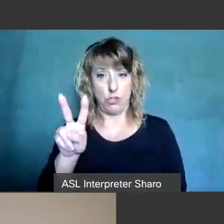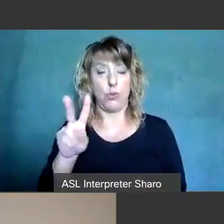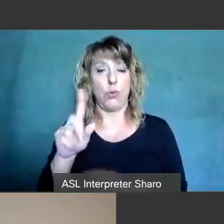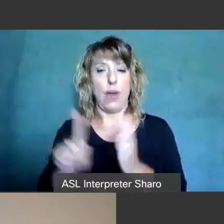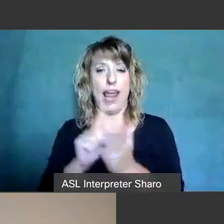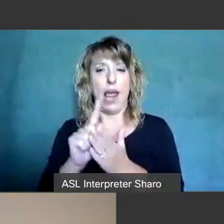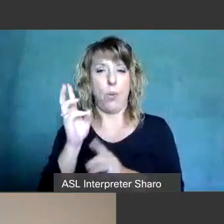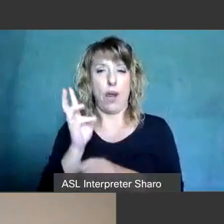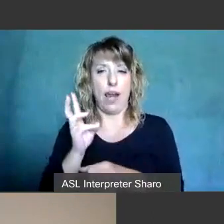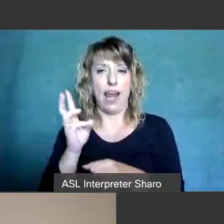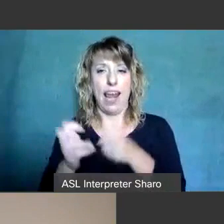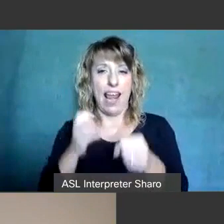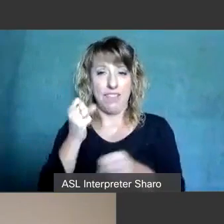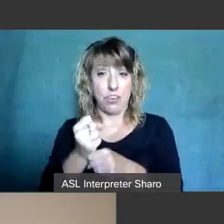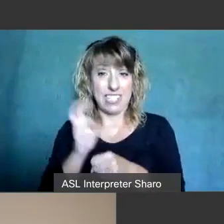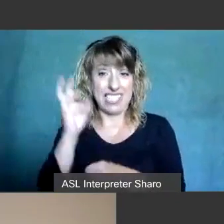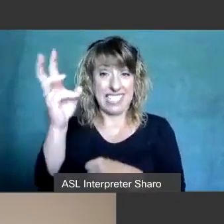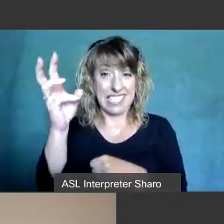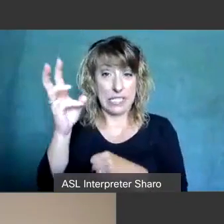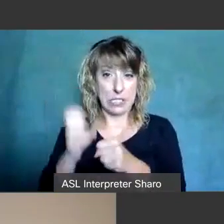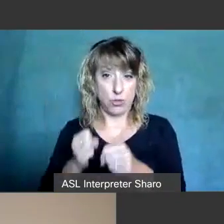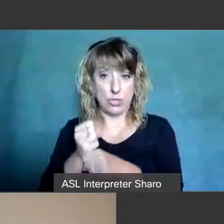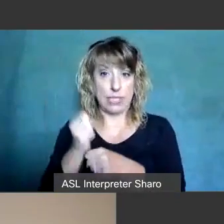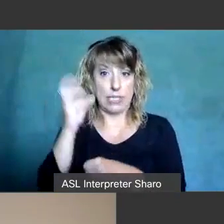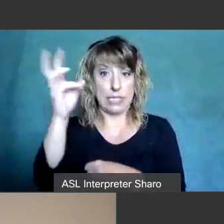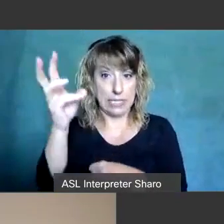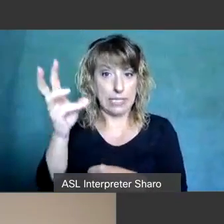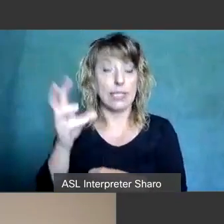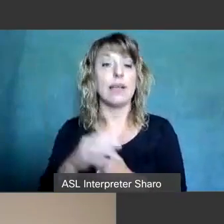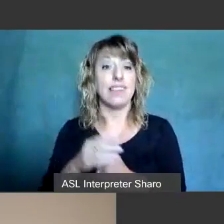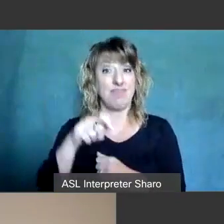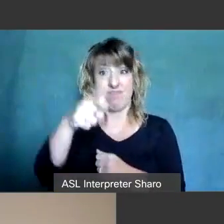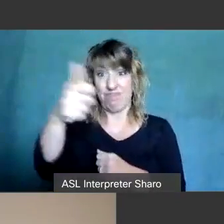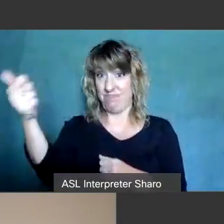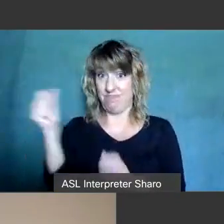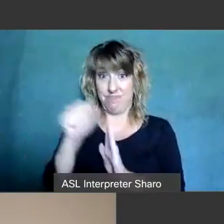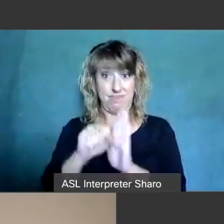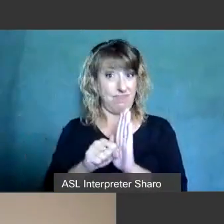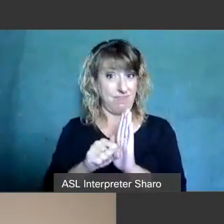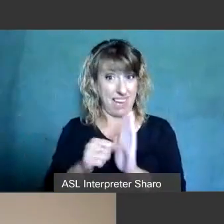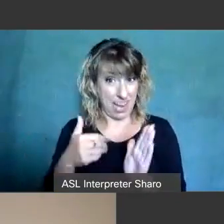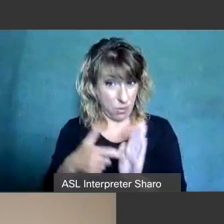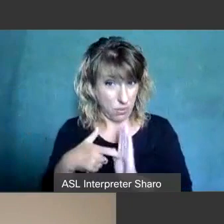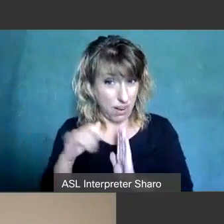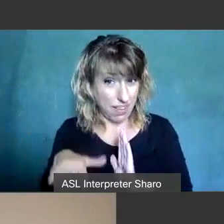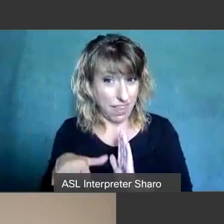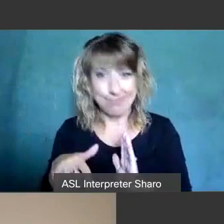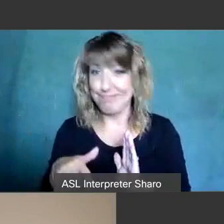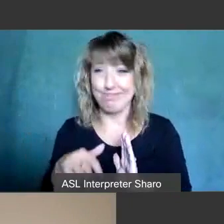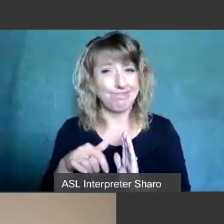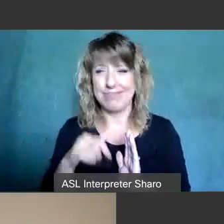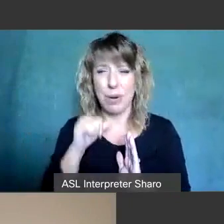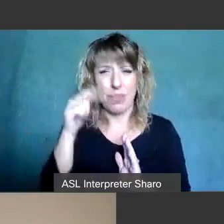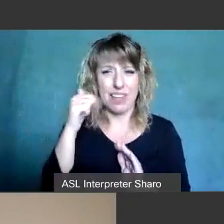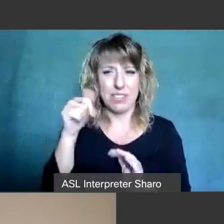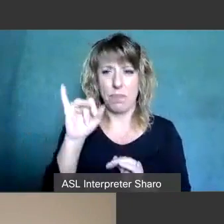and again i don't know of any other state that to my knowledge has that as a mandate but i i think that's an extremely